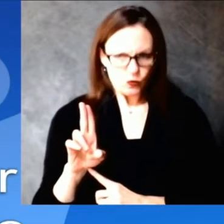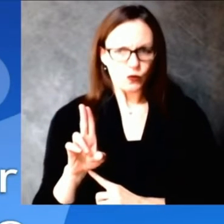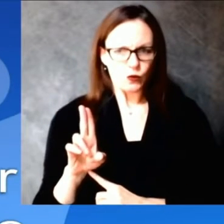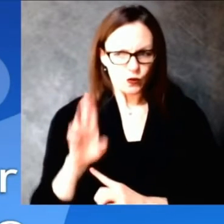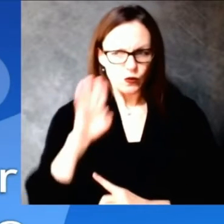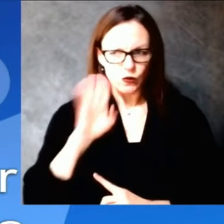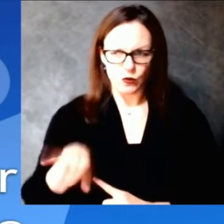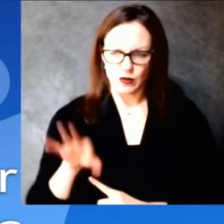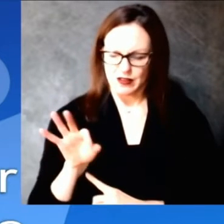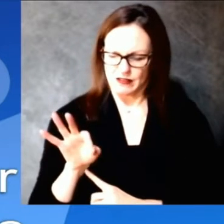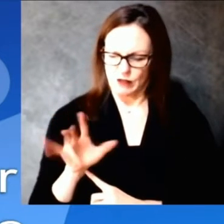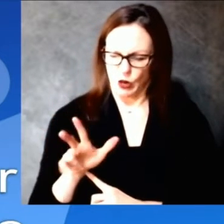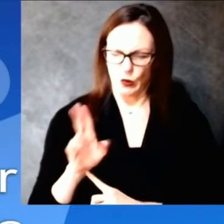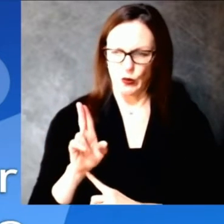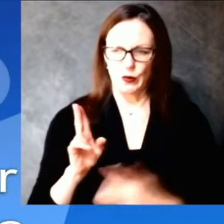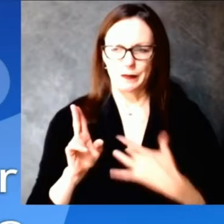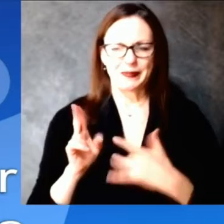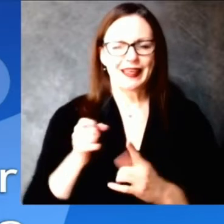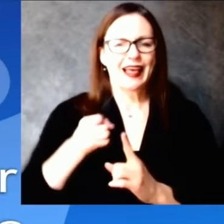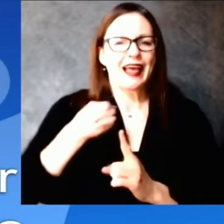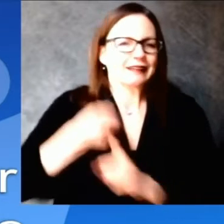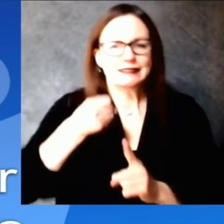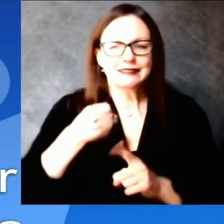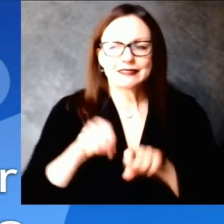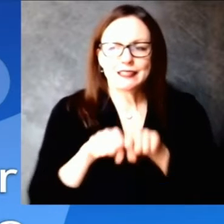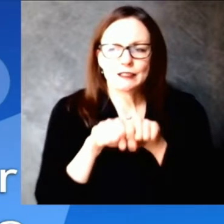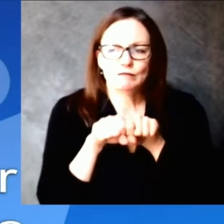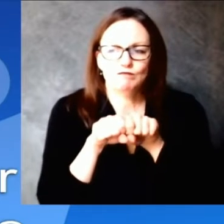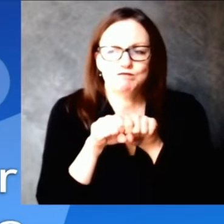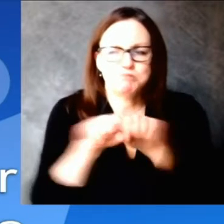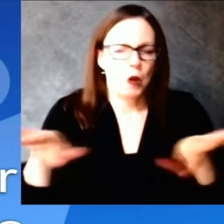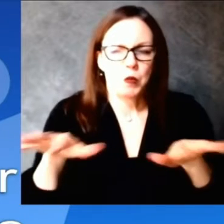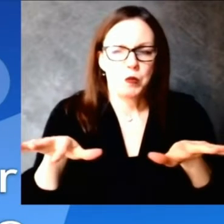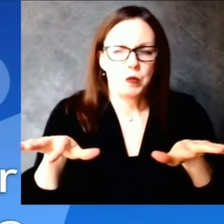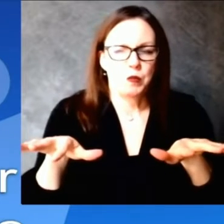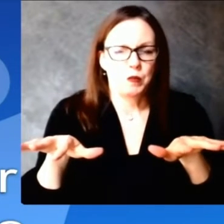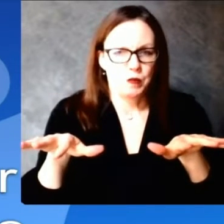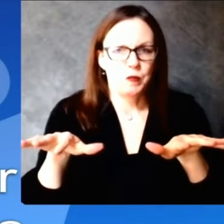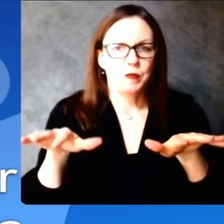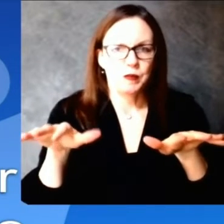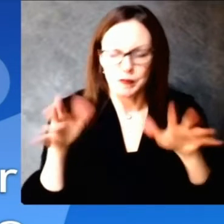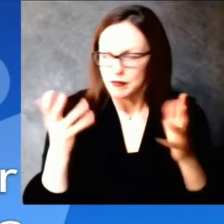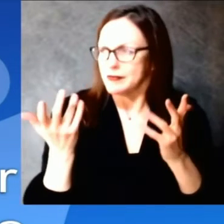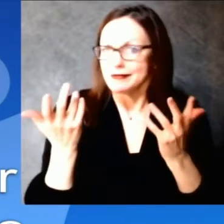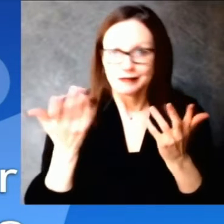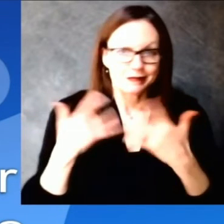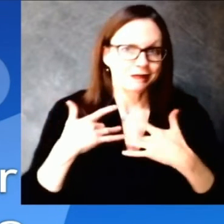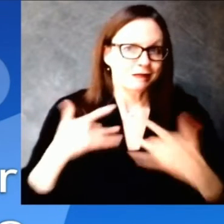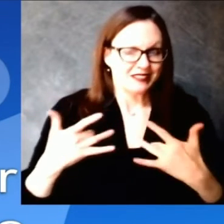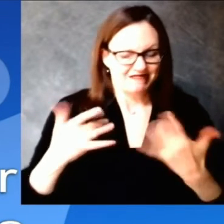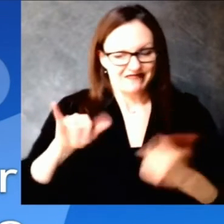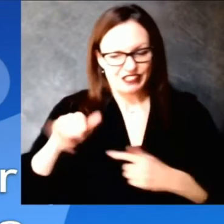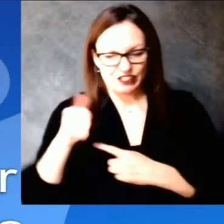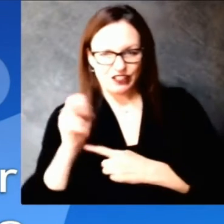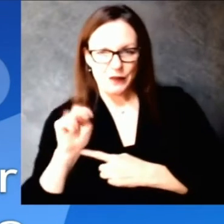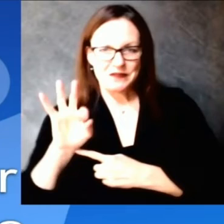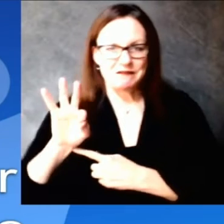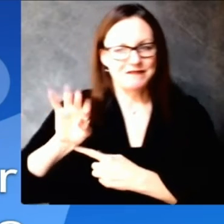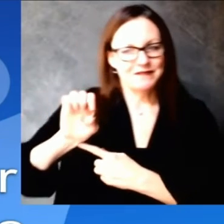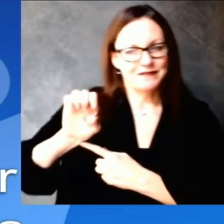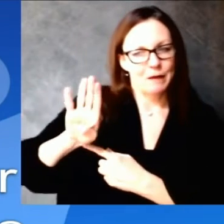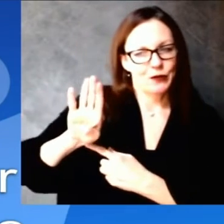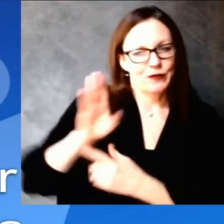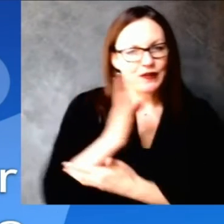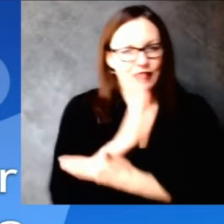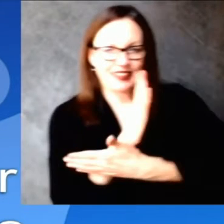numbers correctly. Can you kind of explain why this is, you know, is it the vaccines, the masks, people staying home, or a combination of everything? Just elaborate on